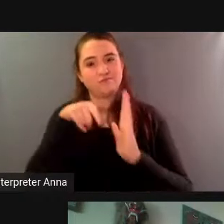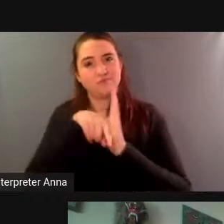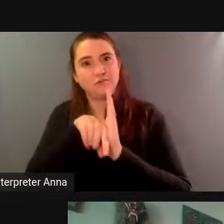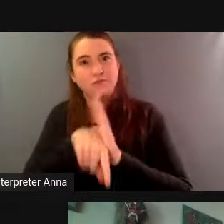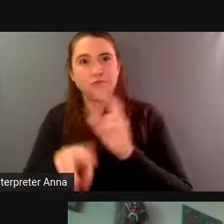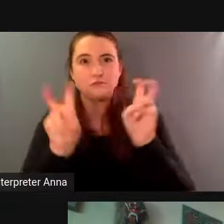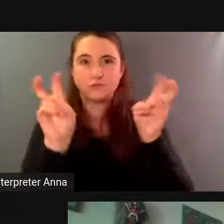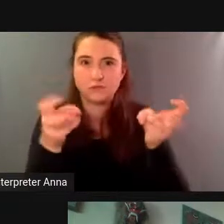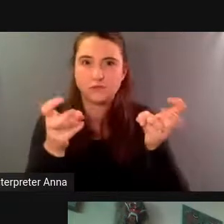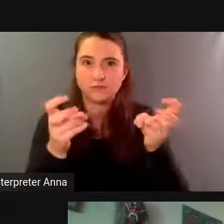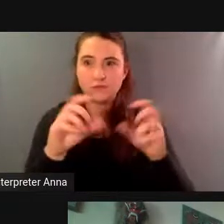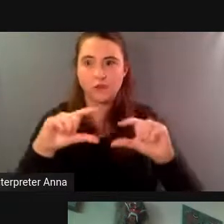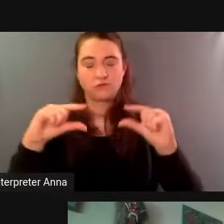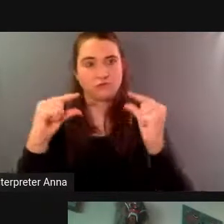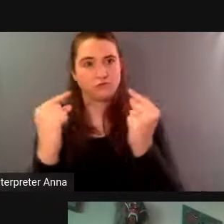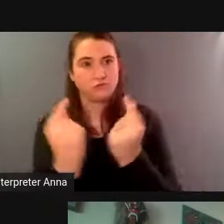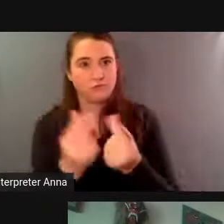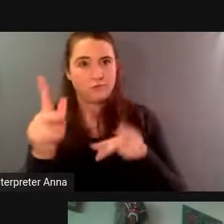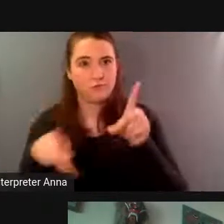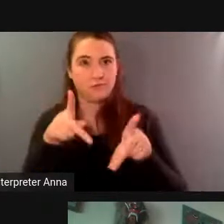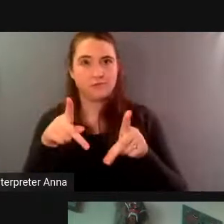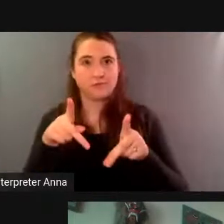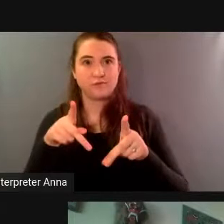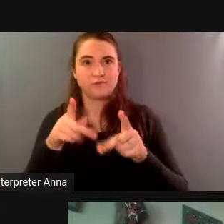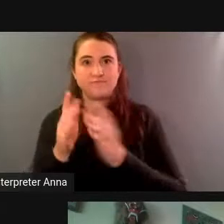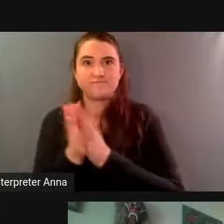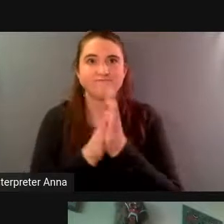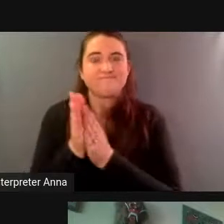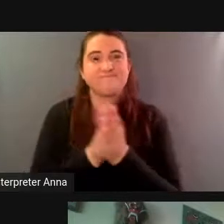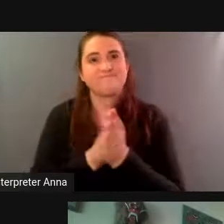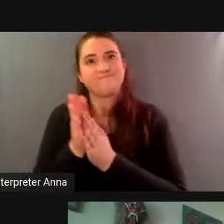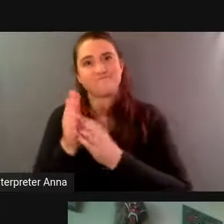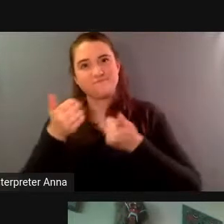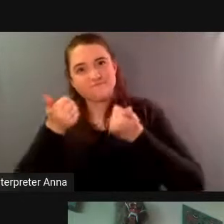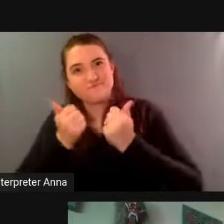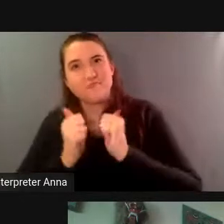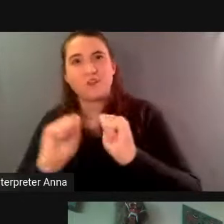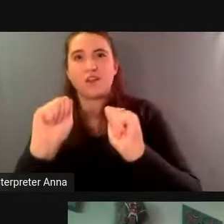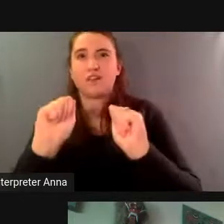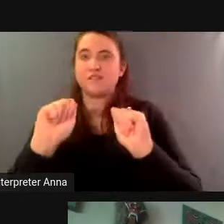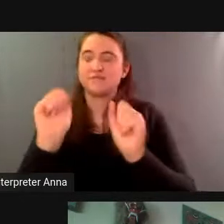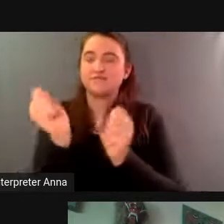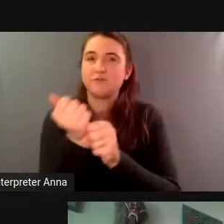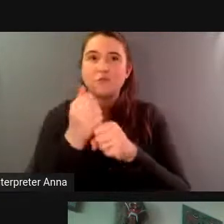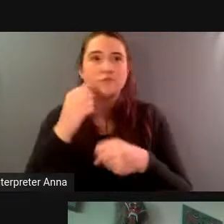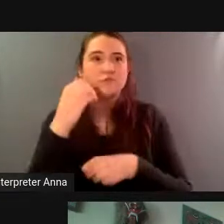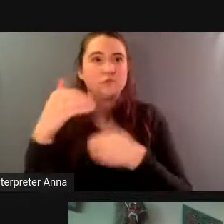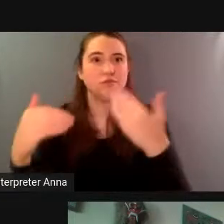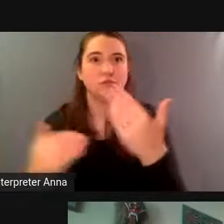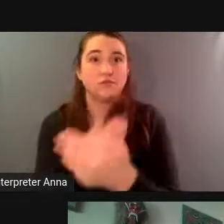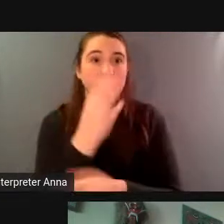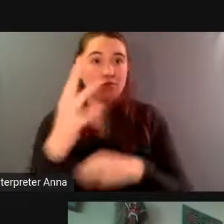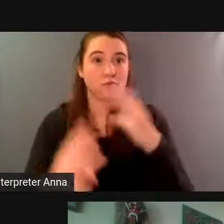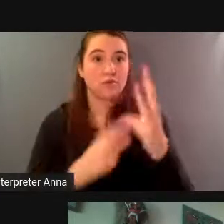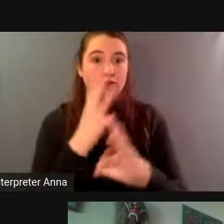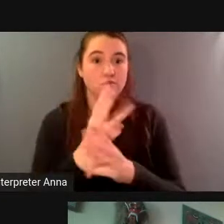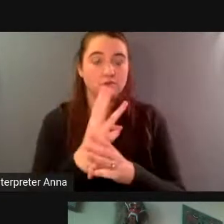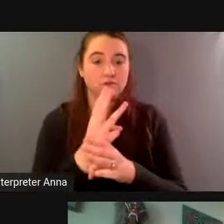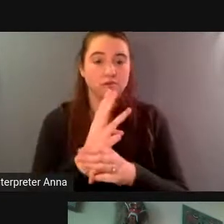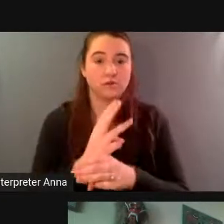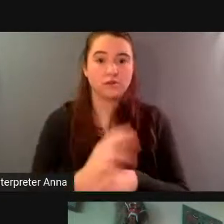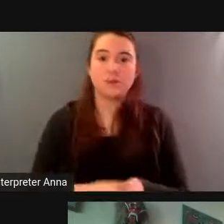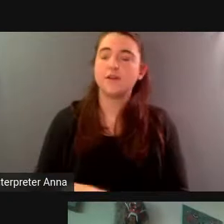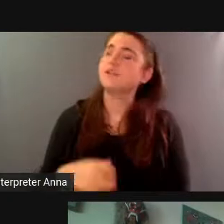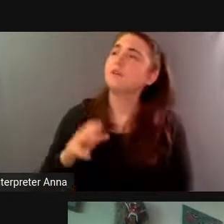who really strive to literally reimagine a world uh mark i don't know if you're still having trouble with